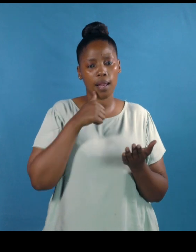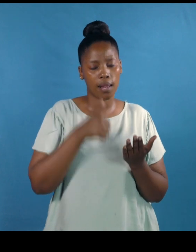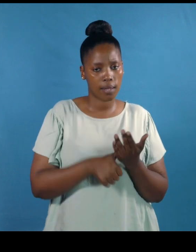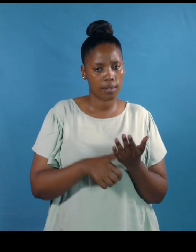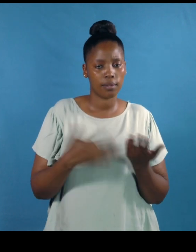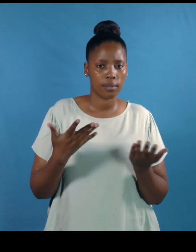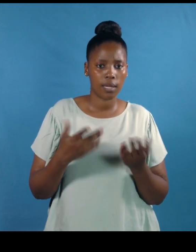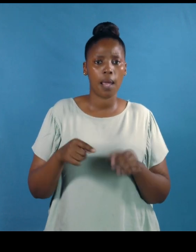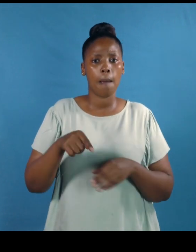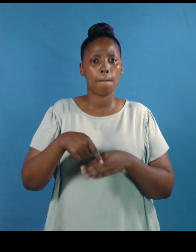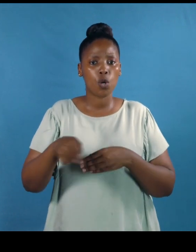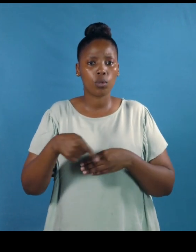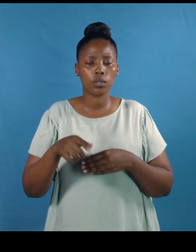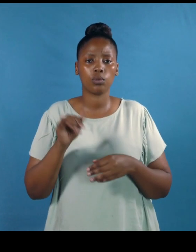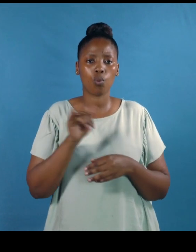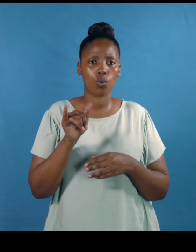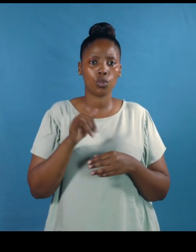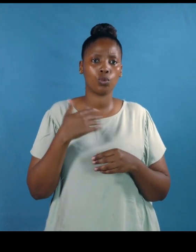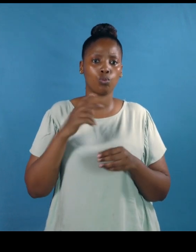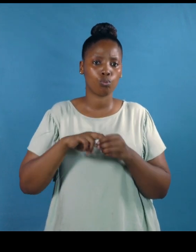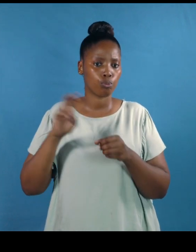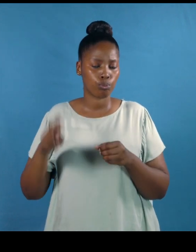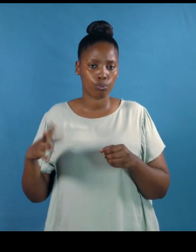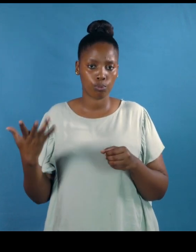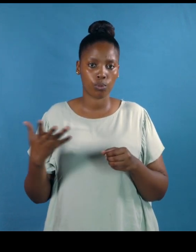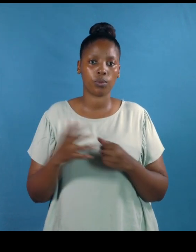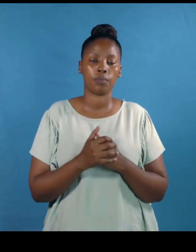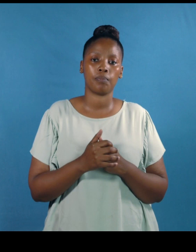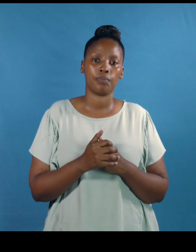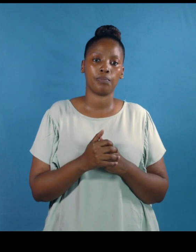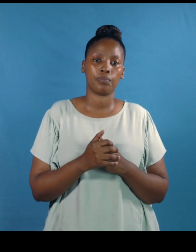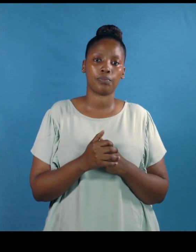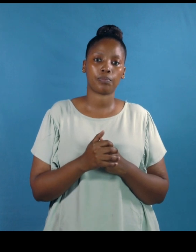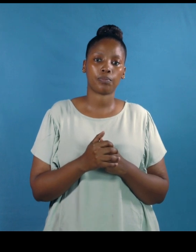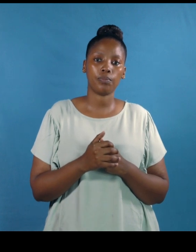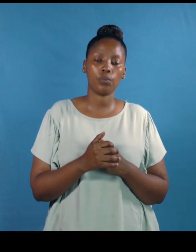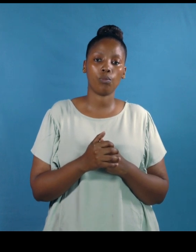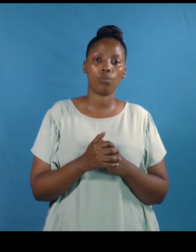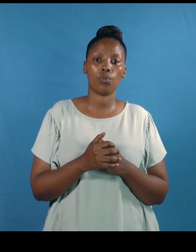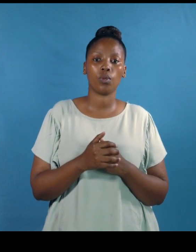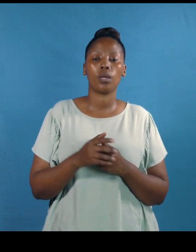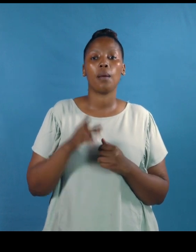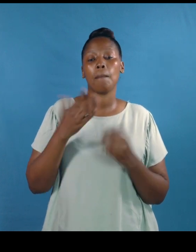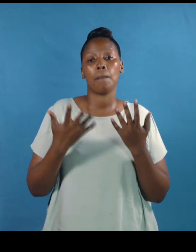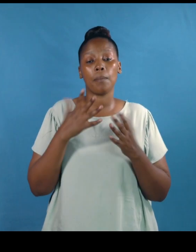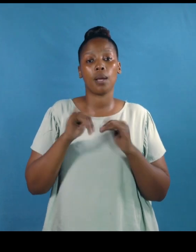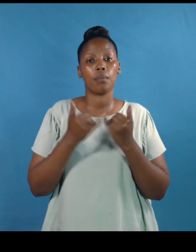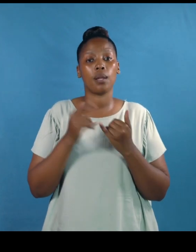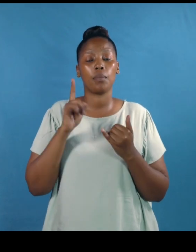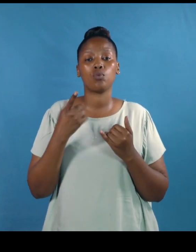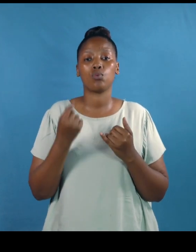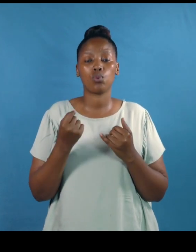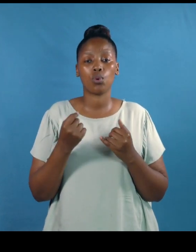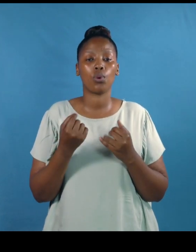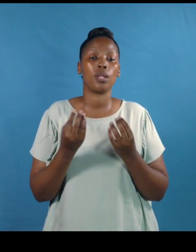period according to your contract allow the company to make the necessary adjustments before you leave if you